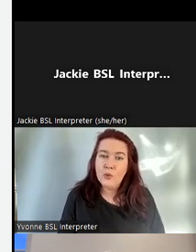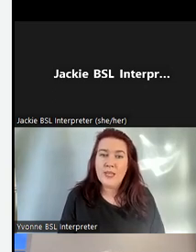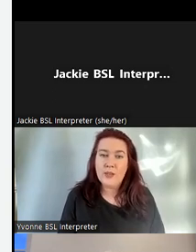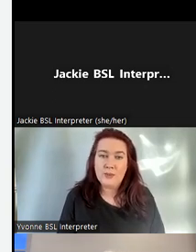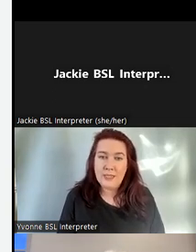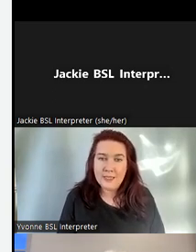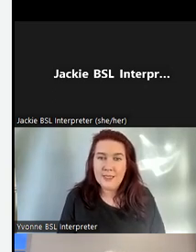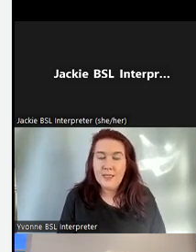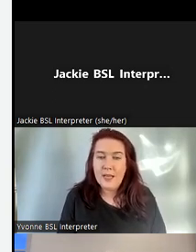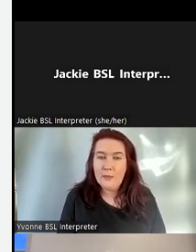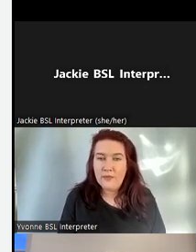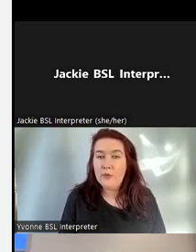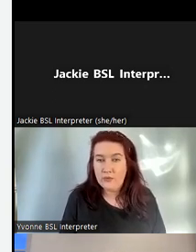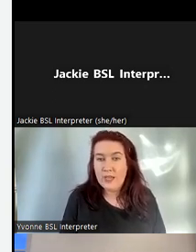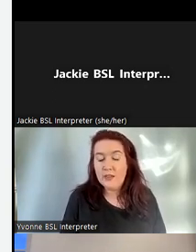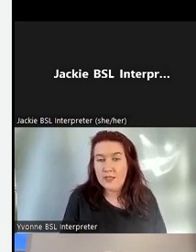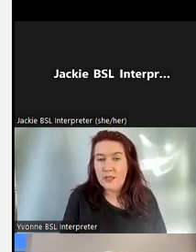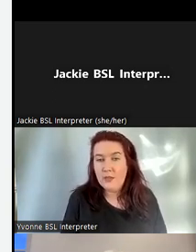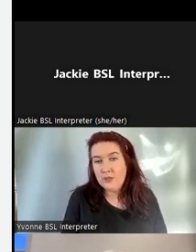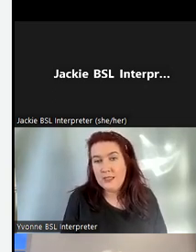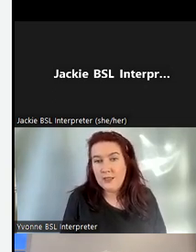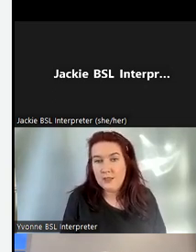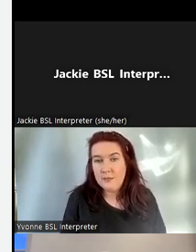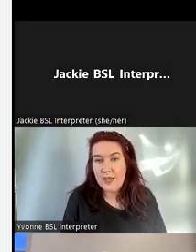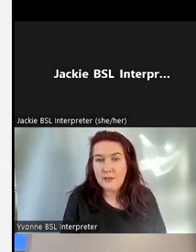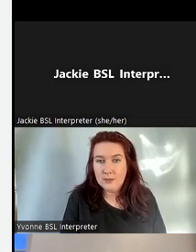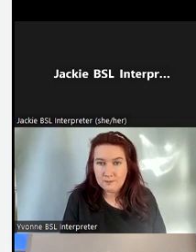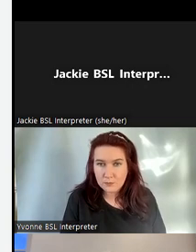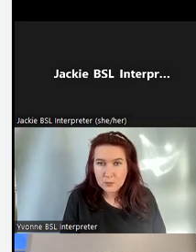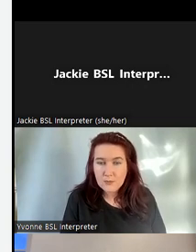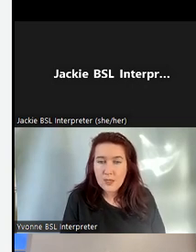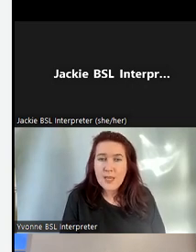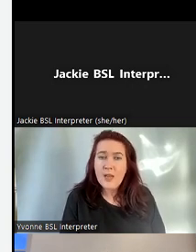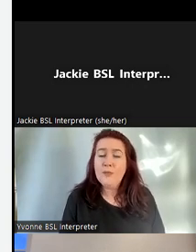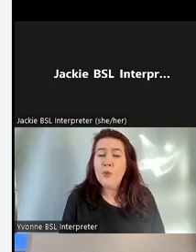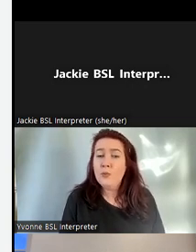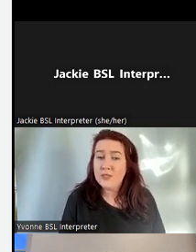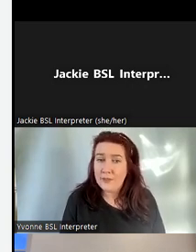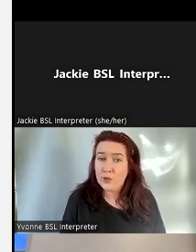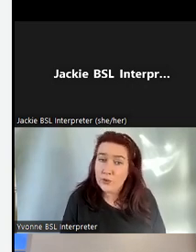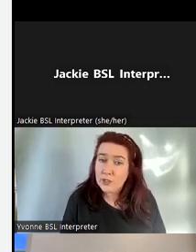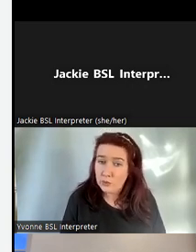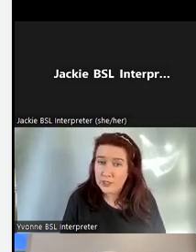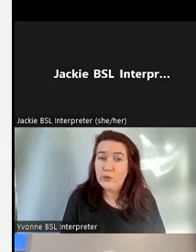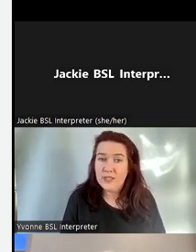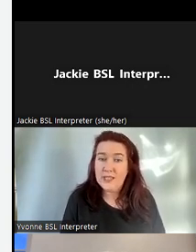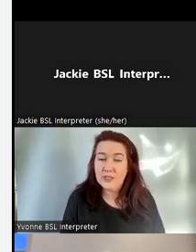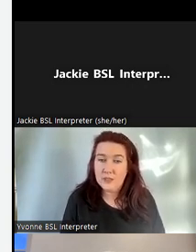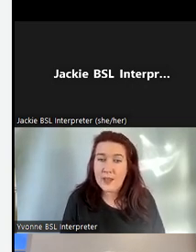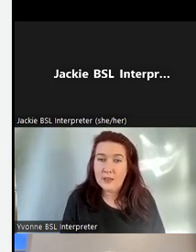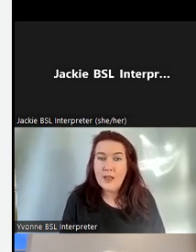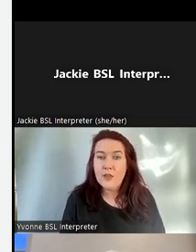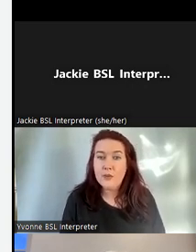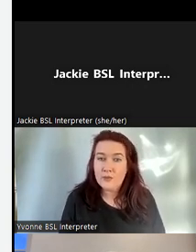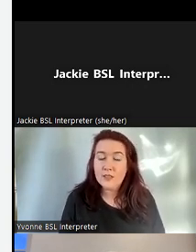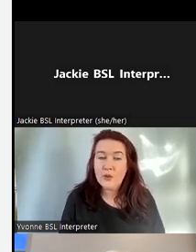there was no central place for those records and those details to be held. With more and more Deaf schools closing over the years